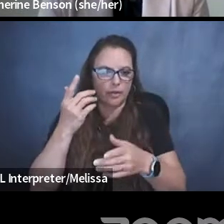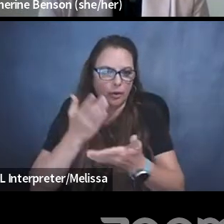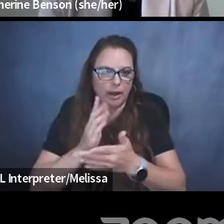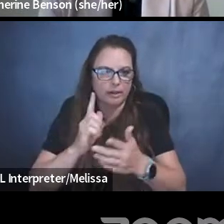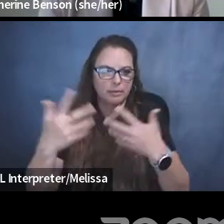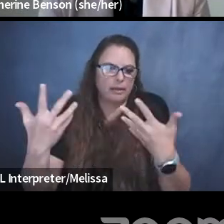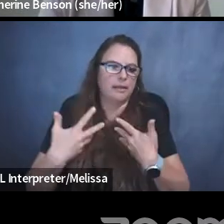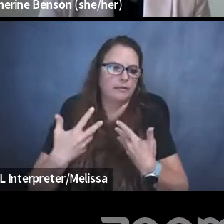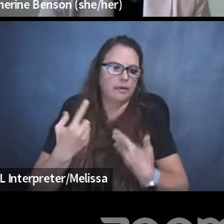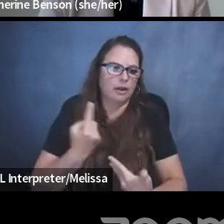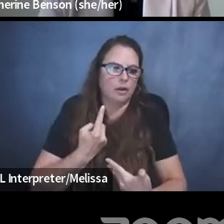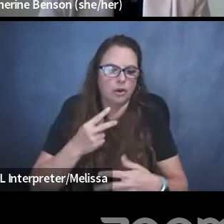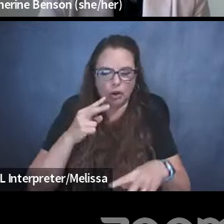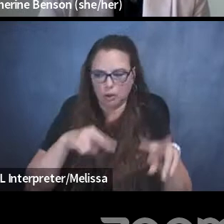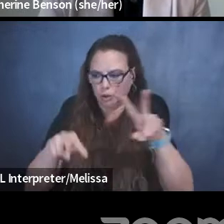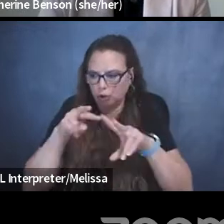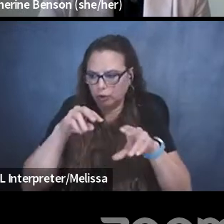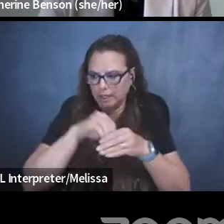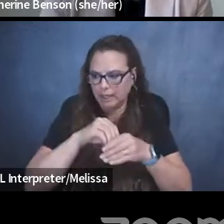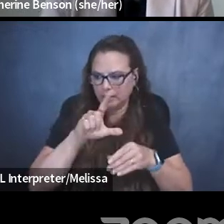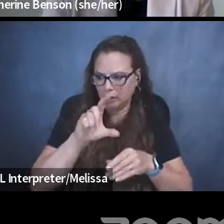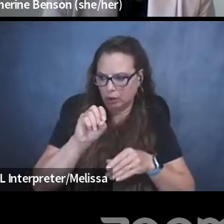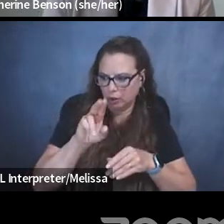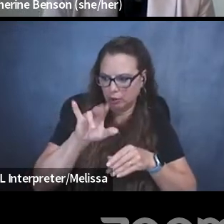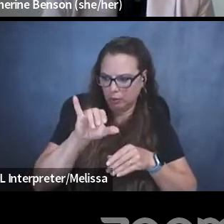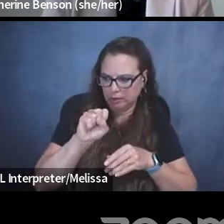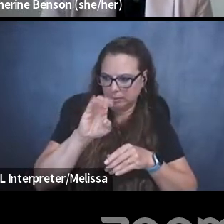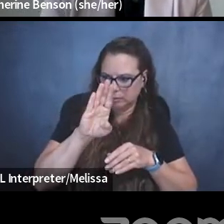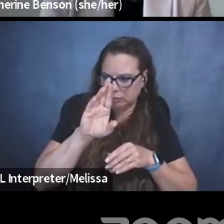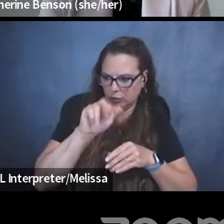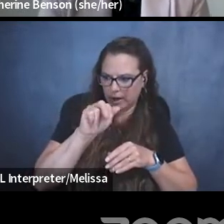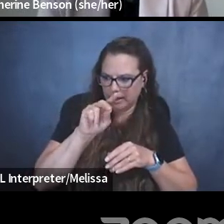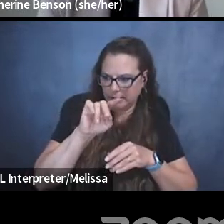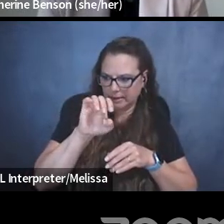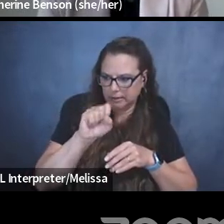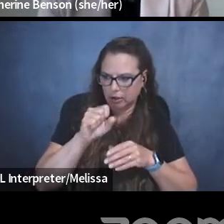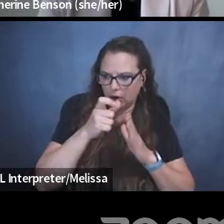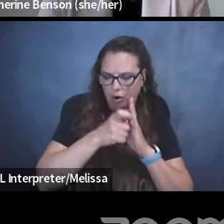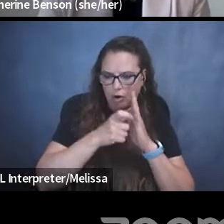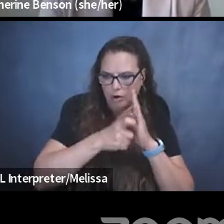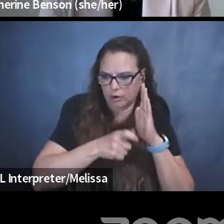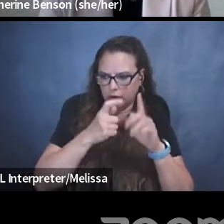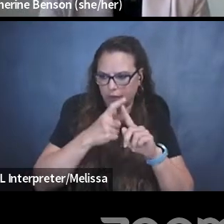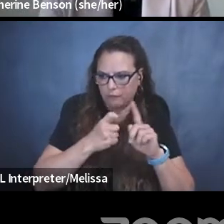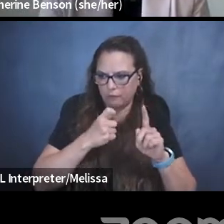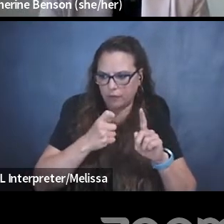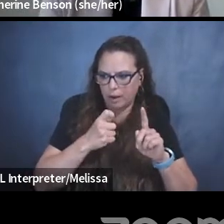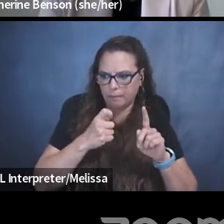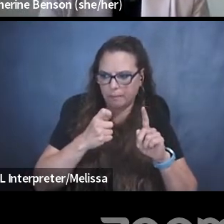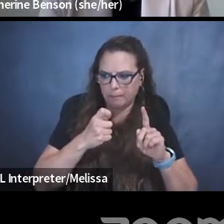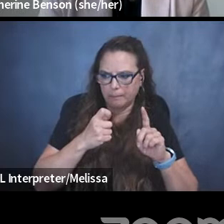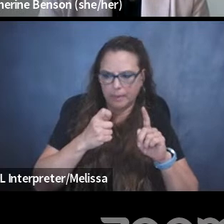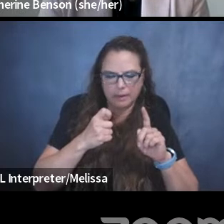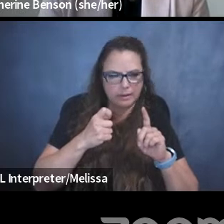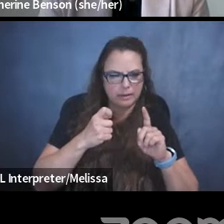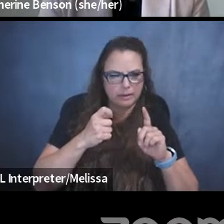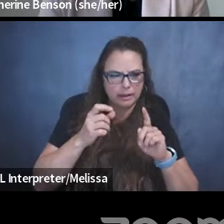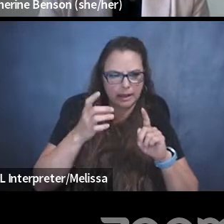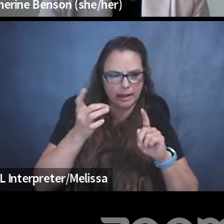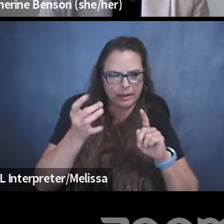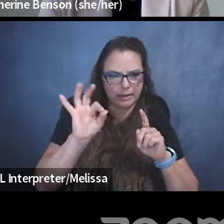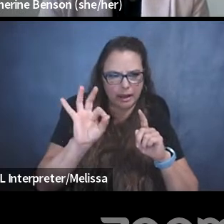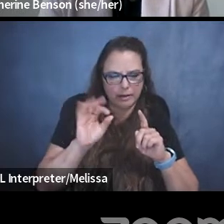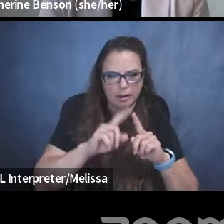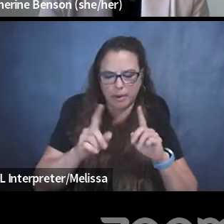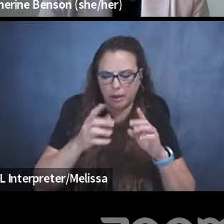Louie Brandeis' article from 1890, freedom of expression, I think, comes across a lot more clearly, as it